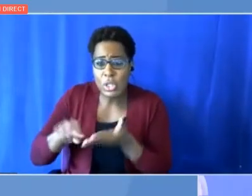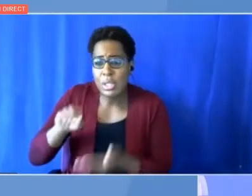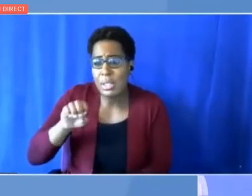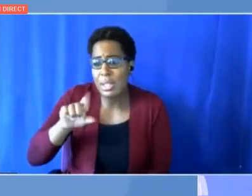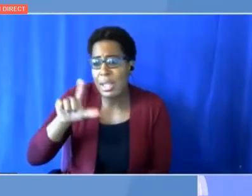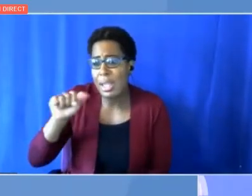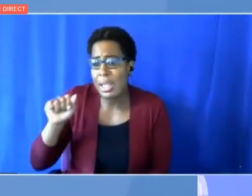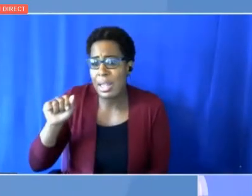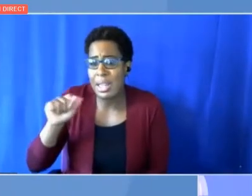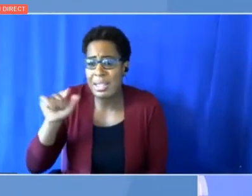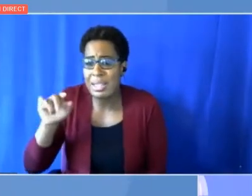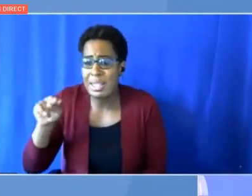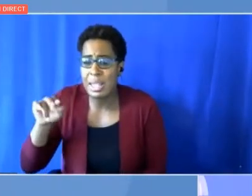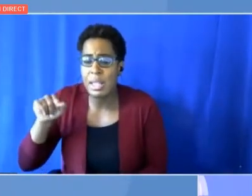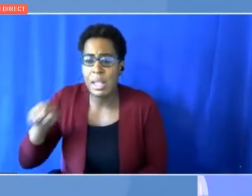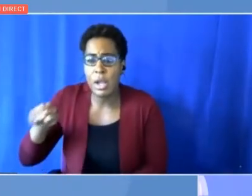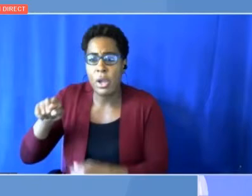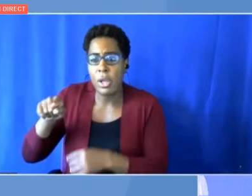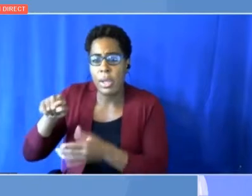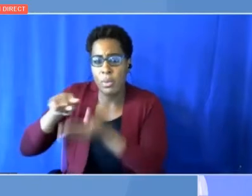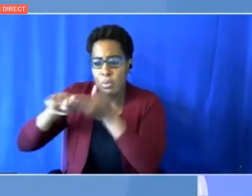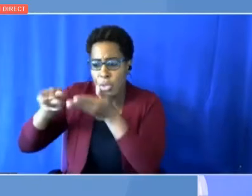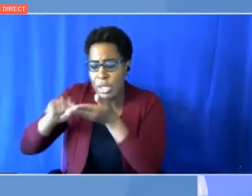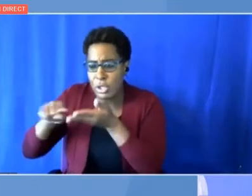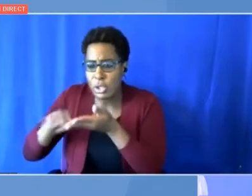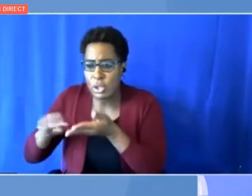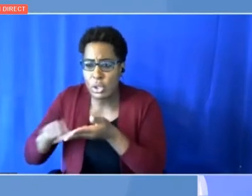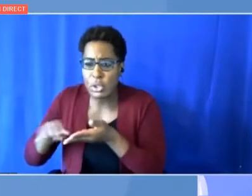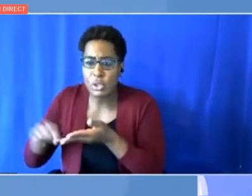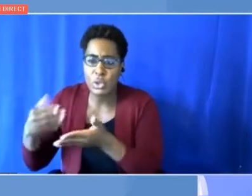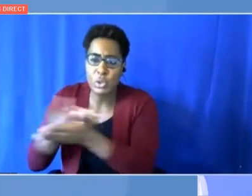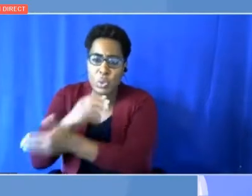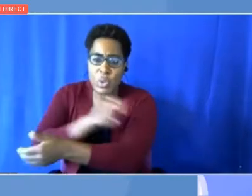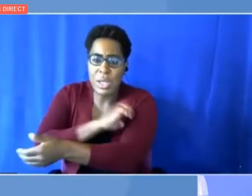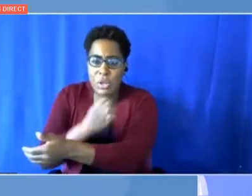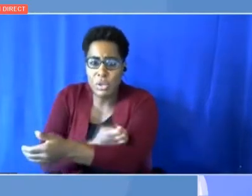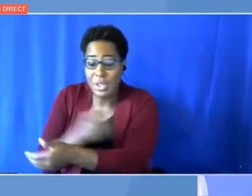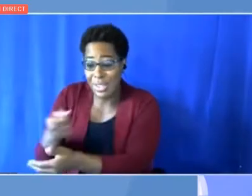research on energy technologies and new energies, who are here,